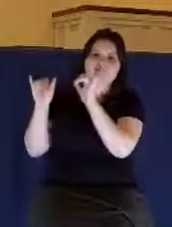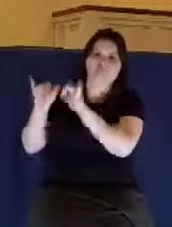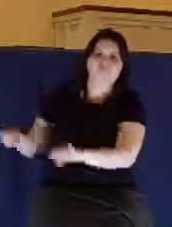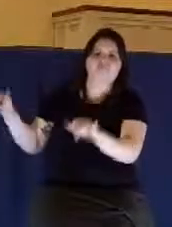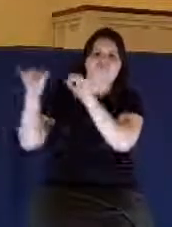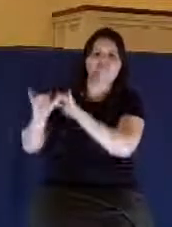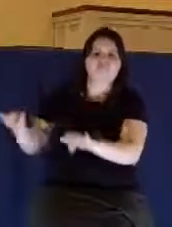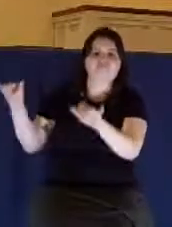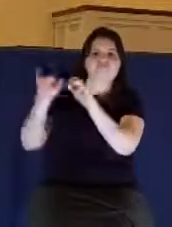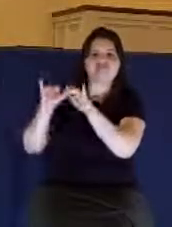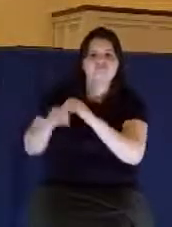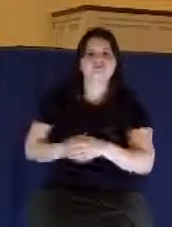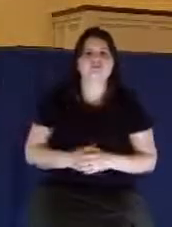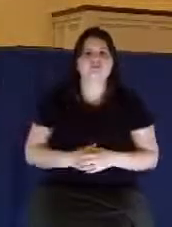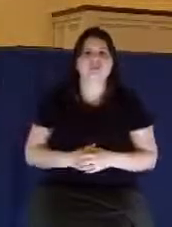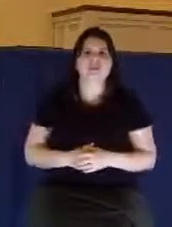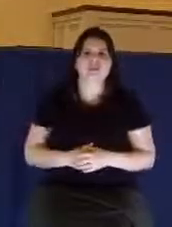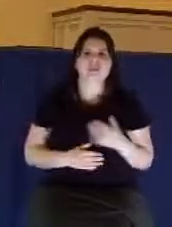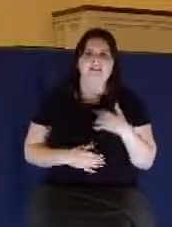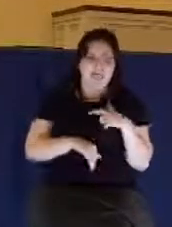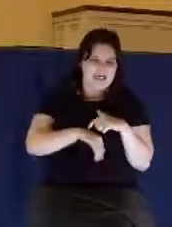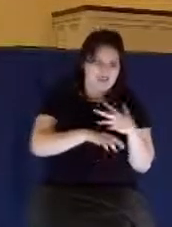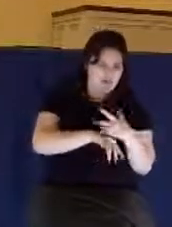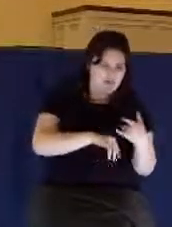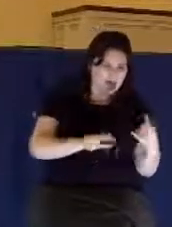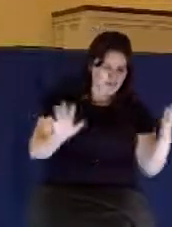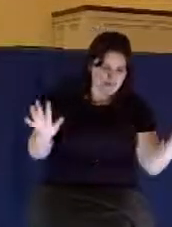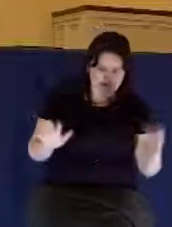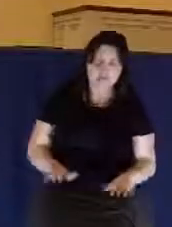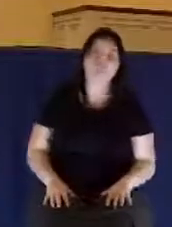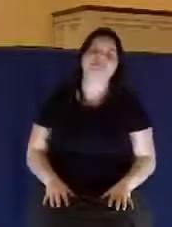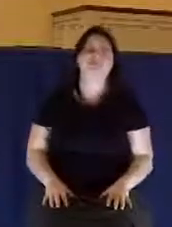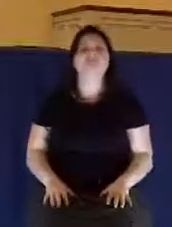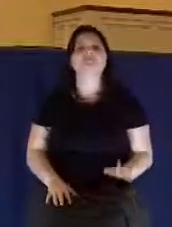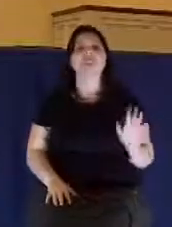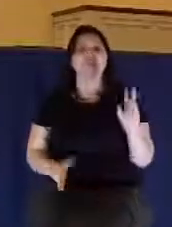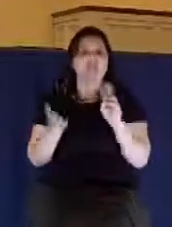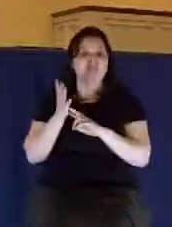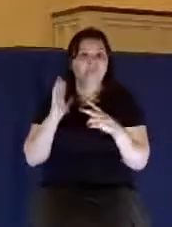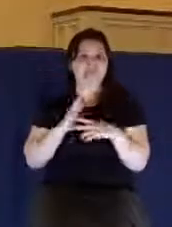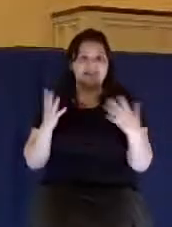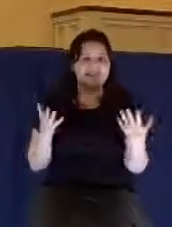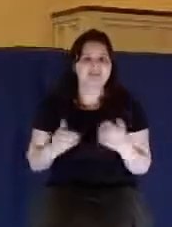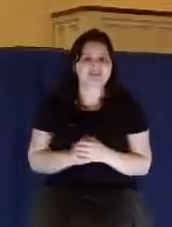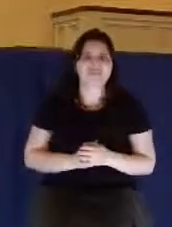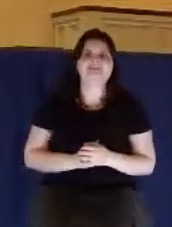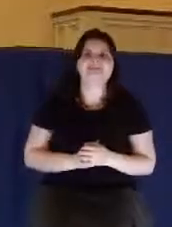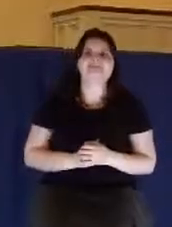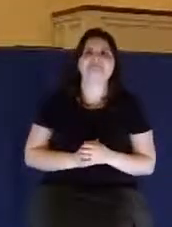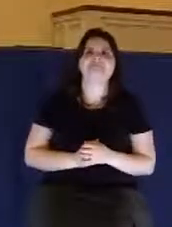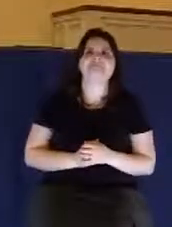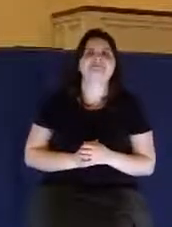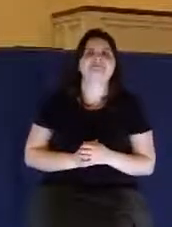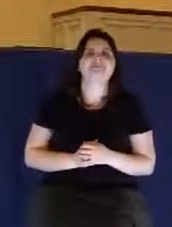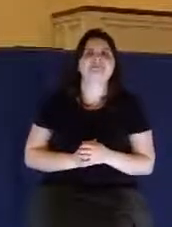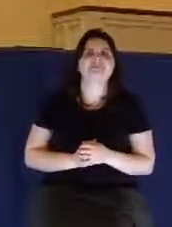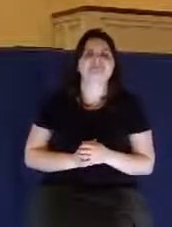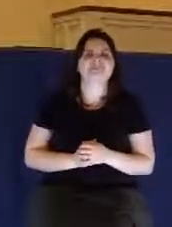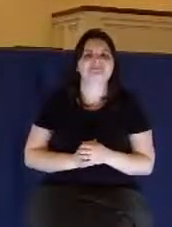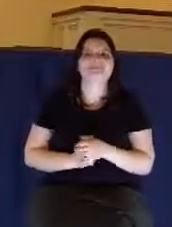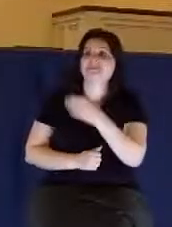And you know what that means? I'm running out of time. I wish I had more, but you know what that means? It means that God,